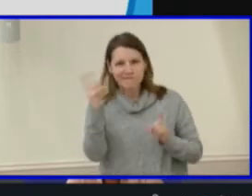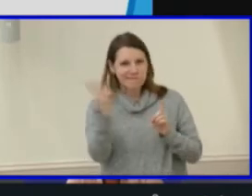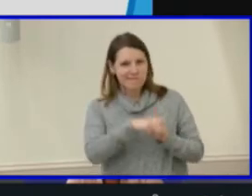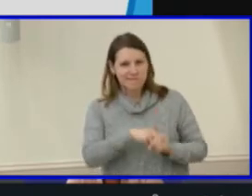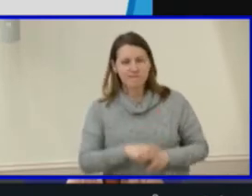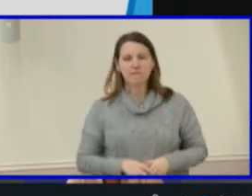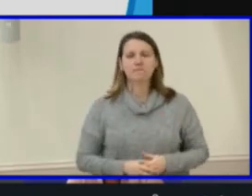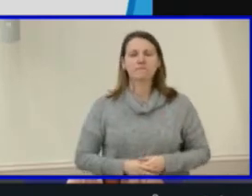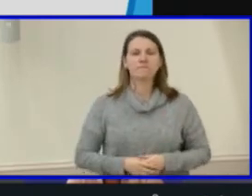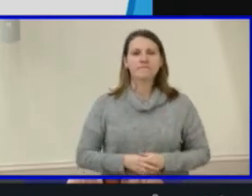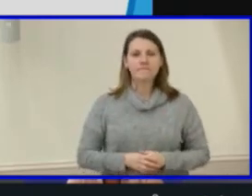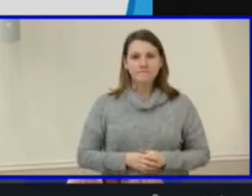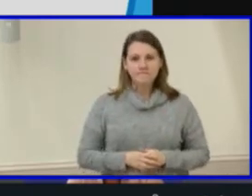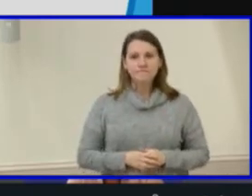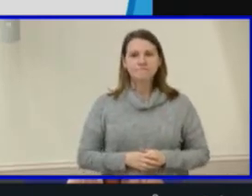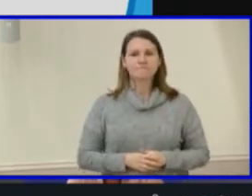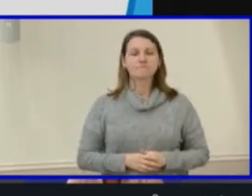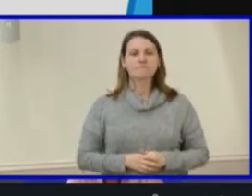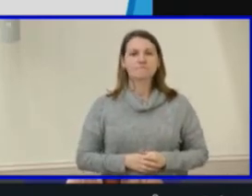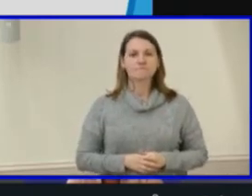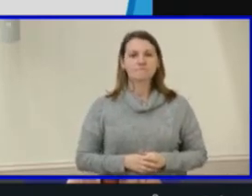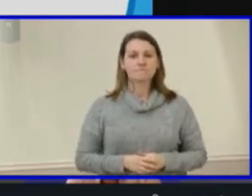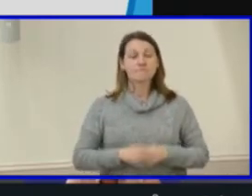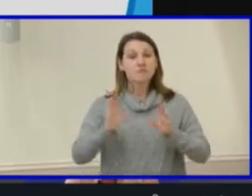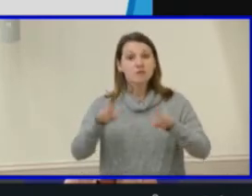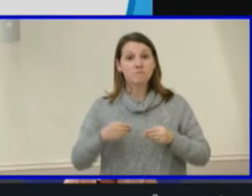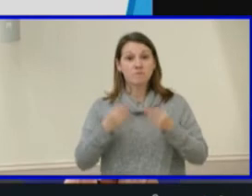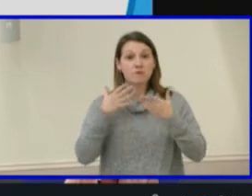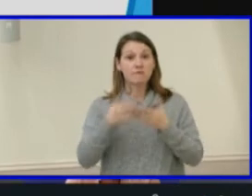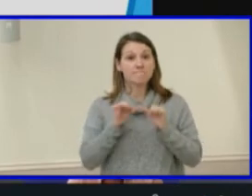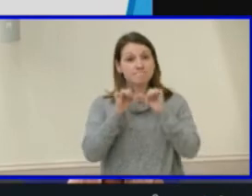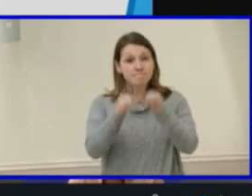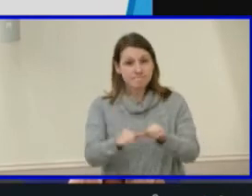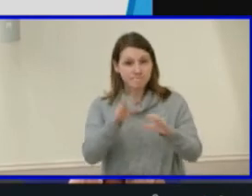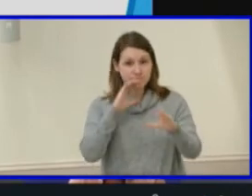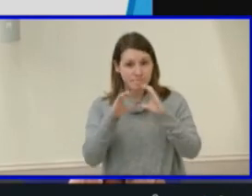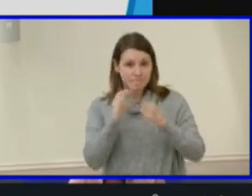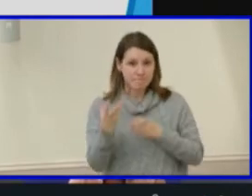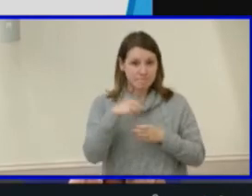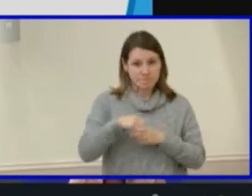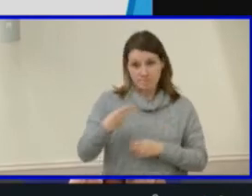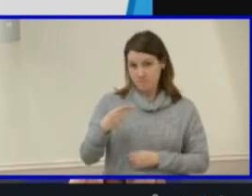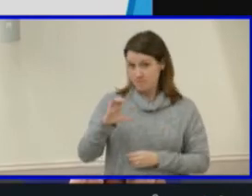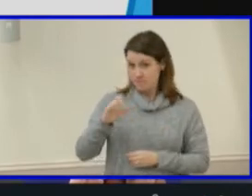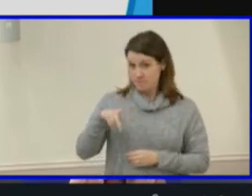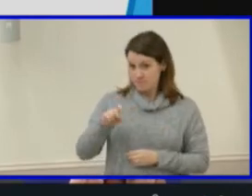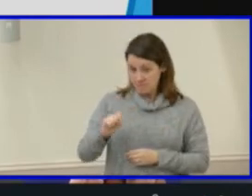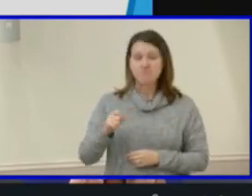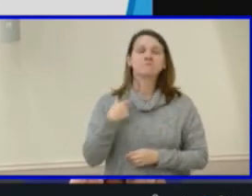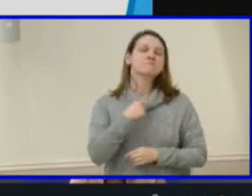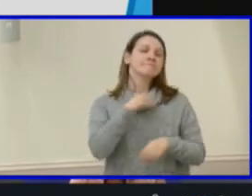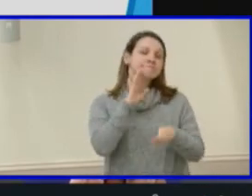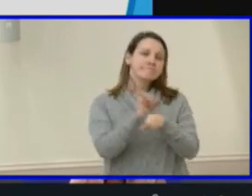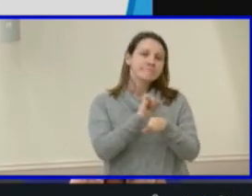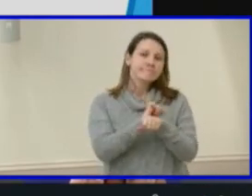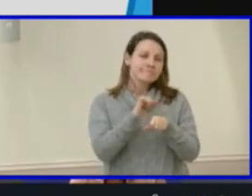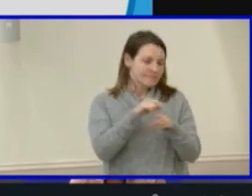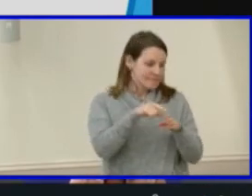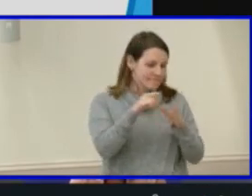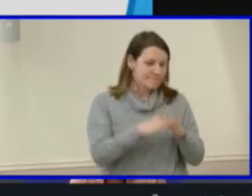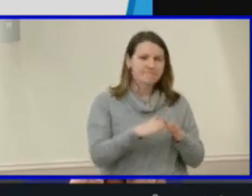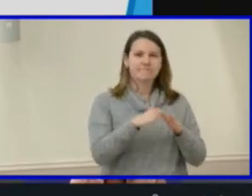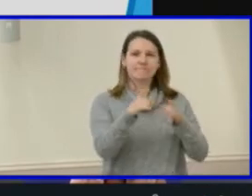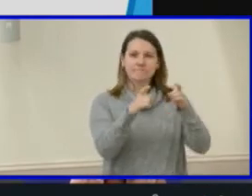In order to provide consistent communication within Henrico County Public Schools, we will work with specialty center directors